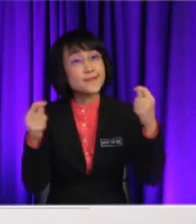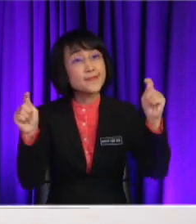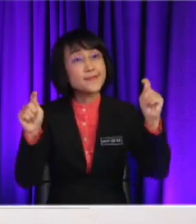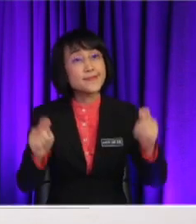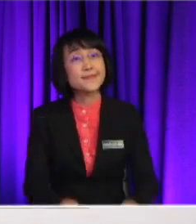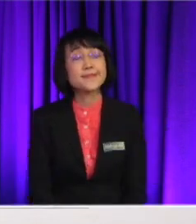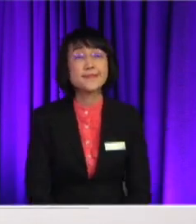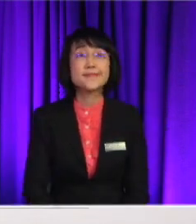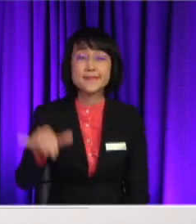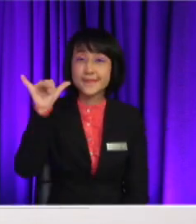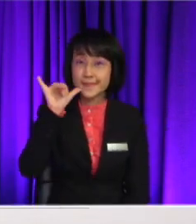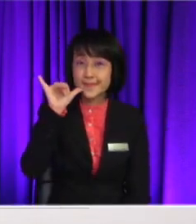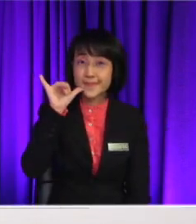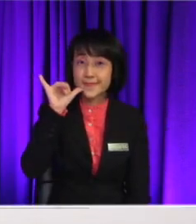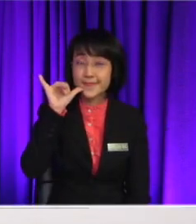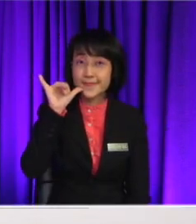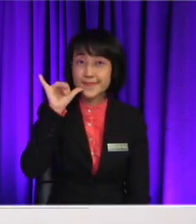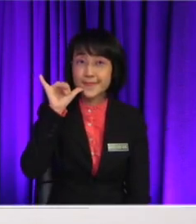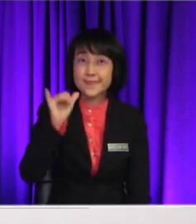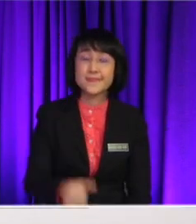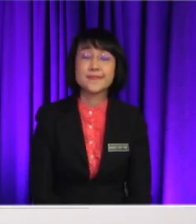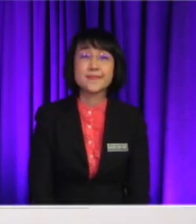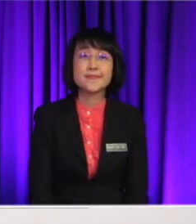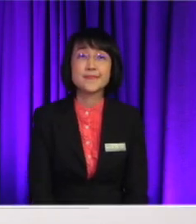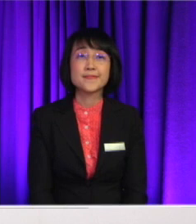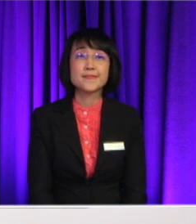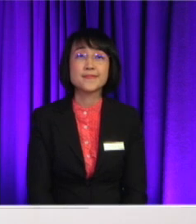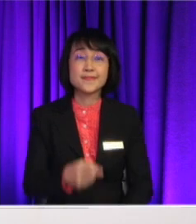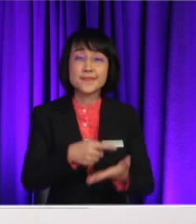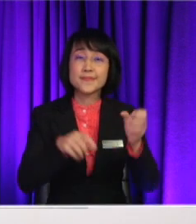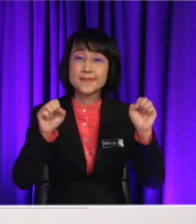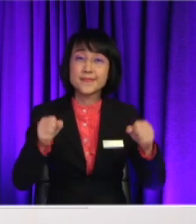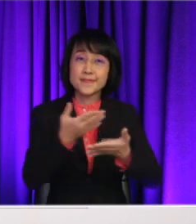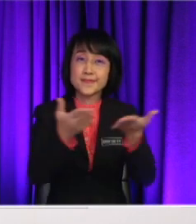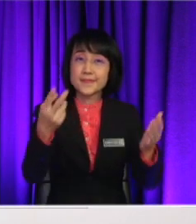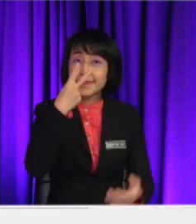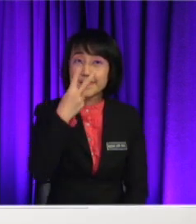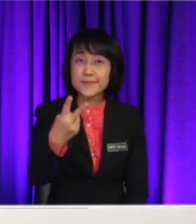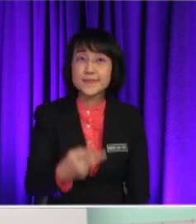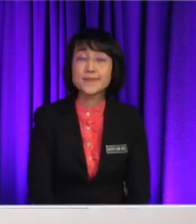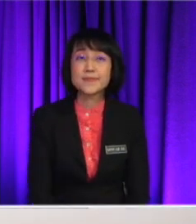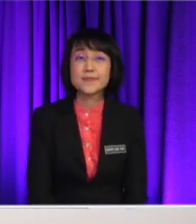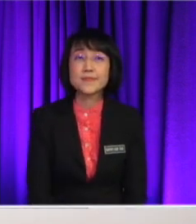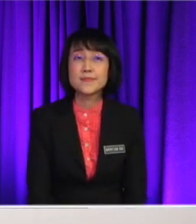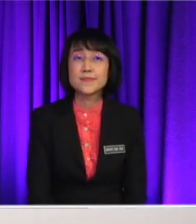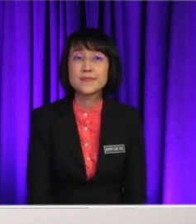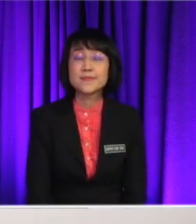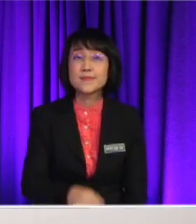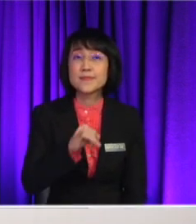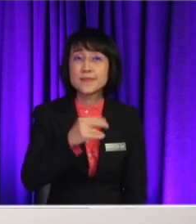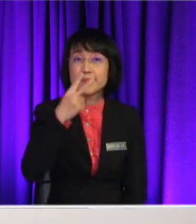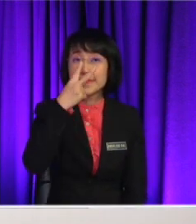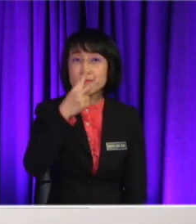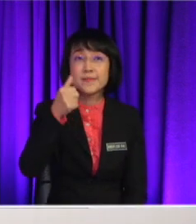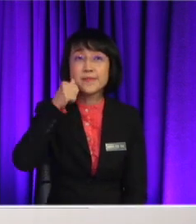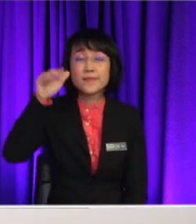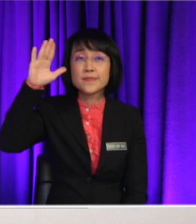Picture A? Yilin, okay Yilin What can you see from this picture? I can see a woman is wearing